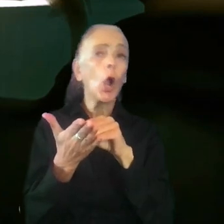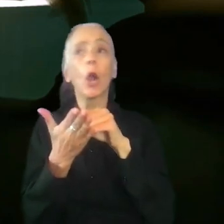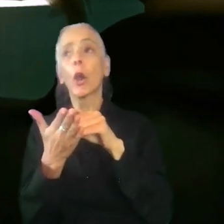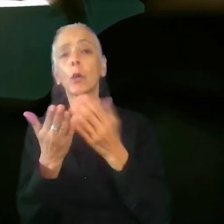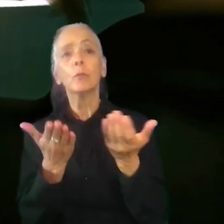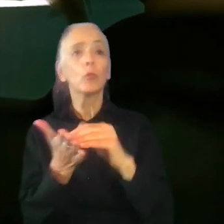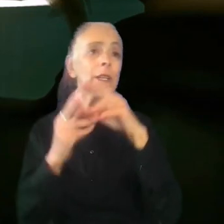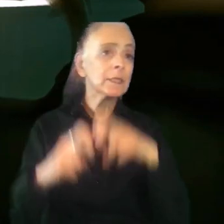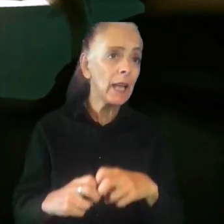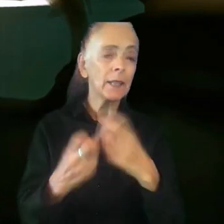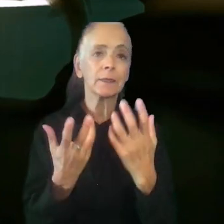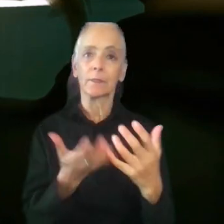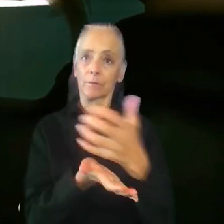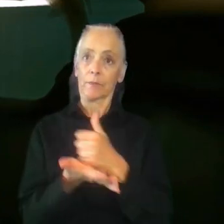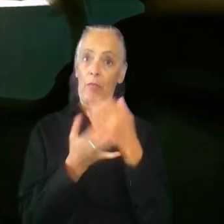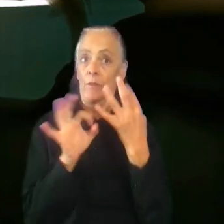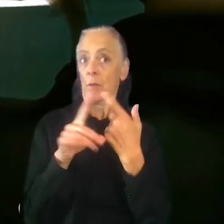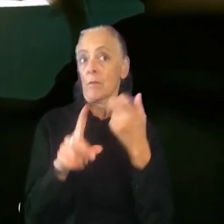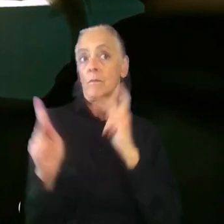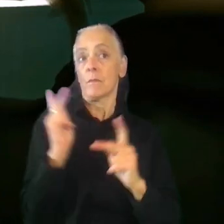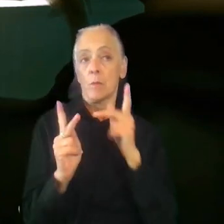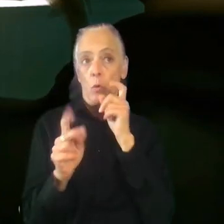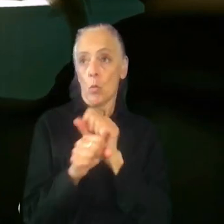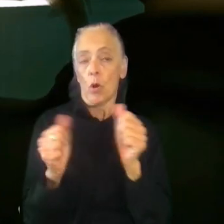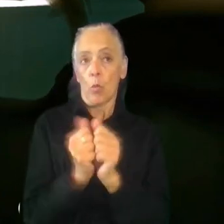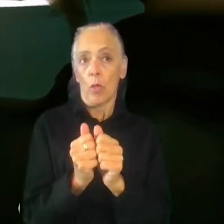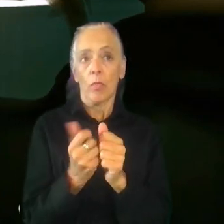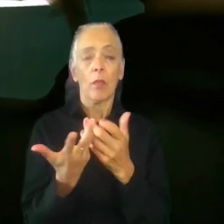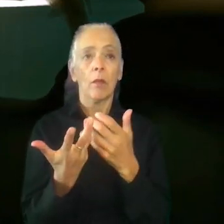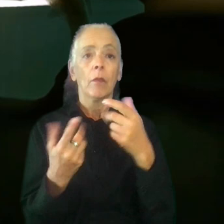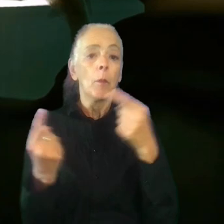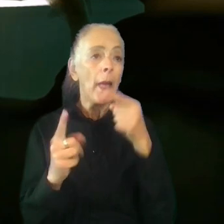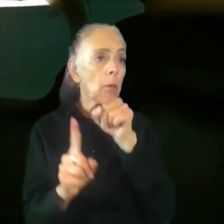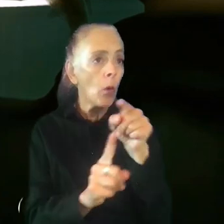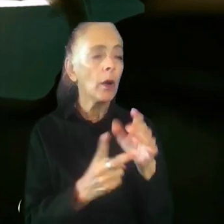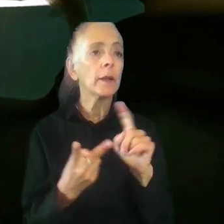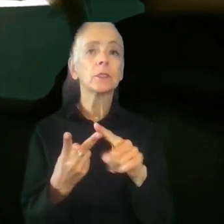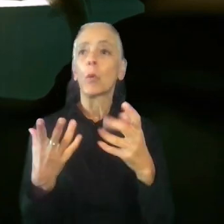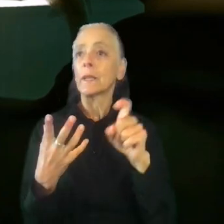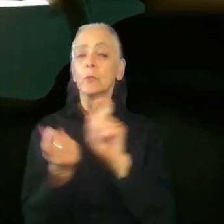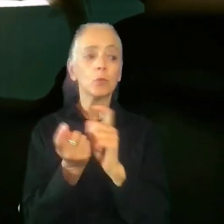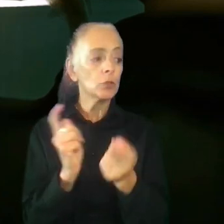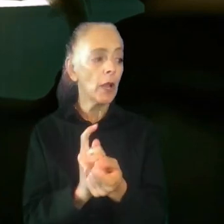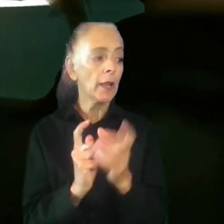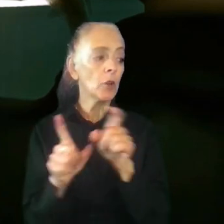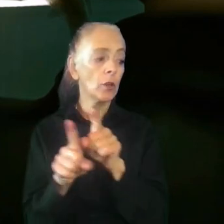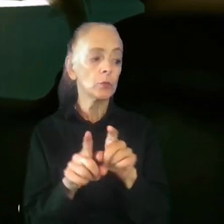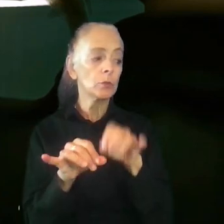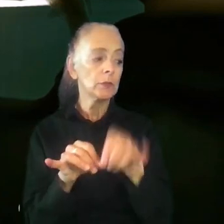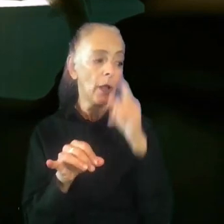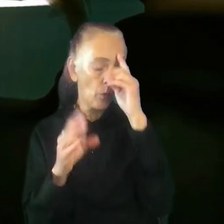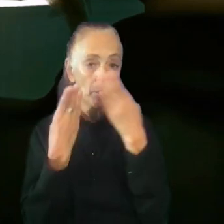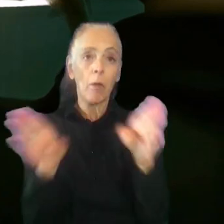There are a lot of ways of gathering feedback from the people you work with, what their pain points are, what needs to change and be open minded to the